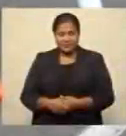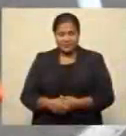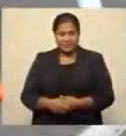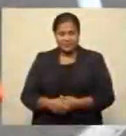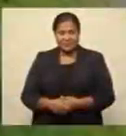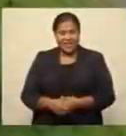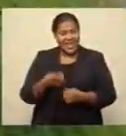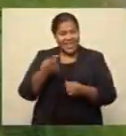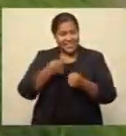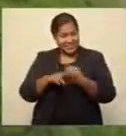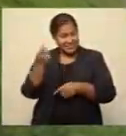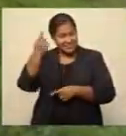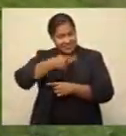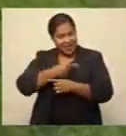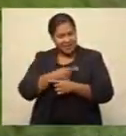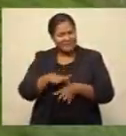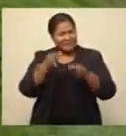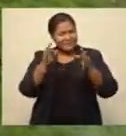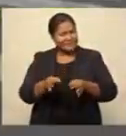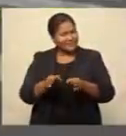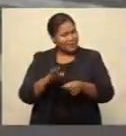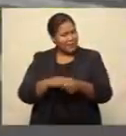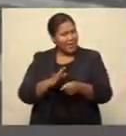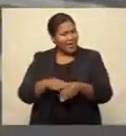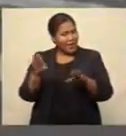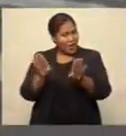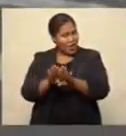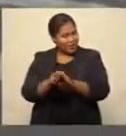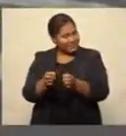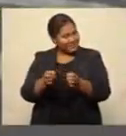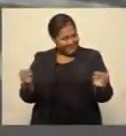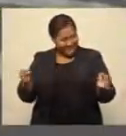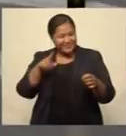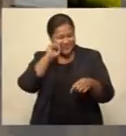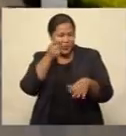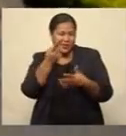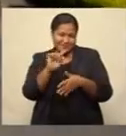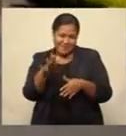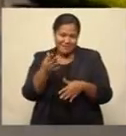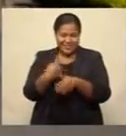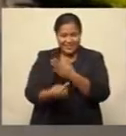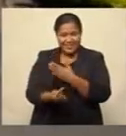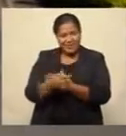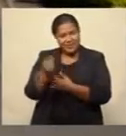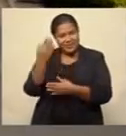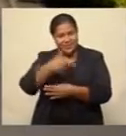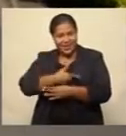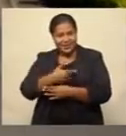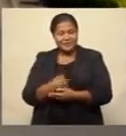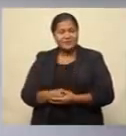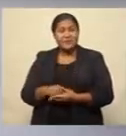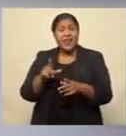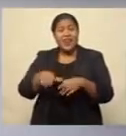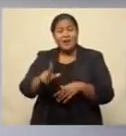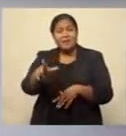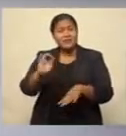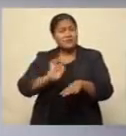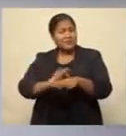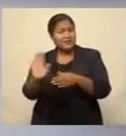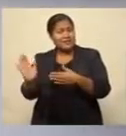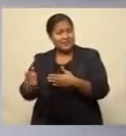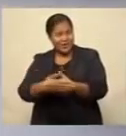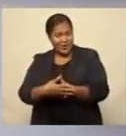In the news tonight, decision on lockdown extension expected tonight. Lambasa Hospital cordoned off.